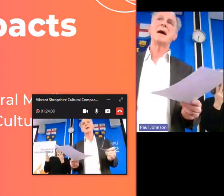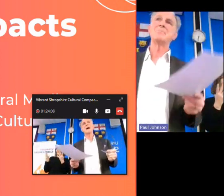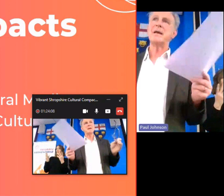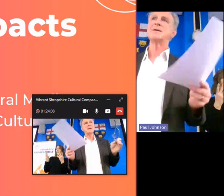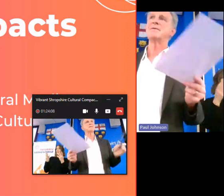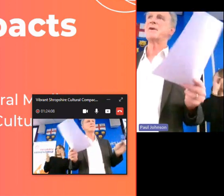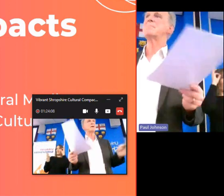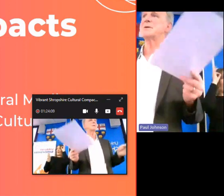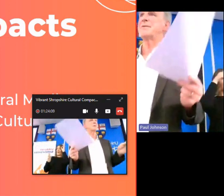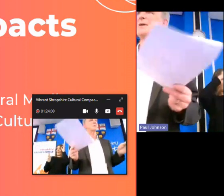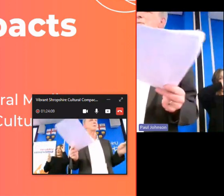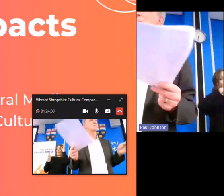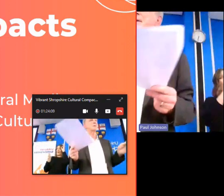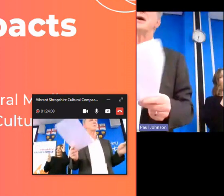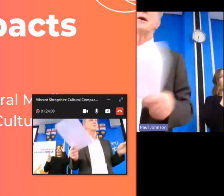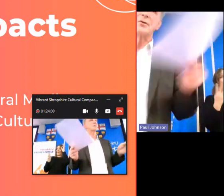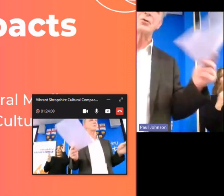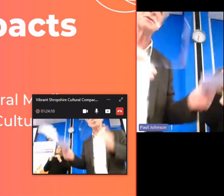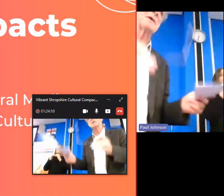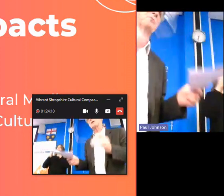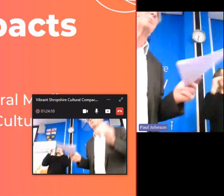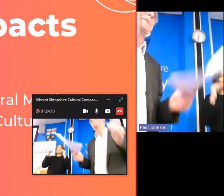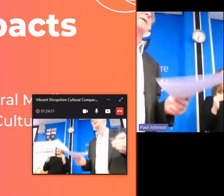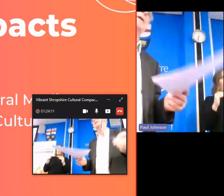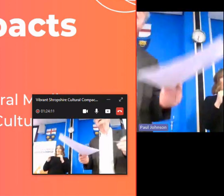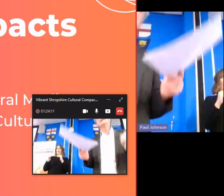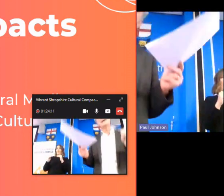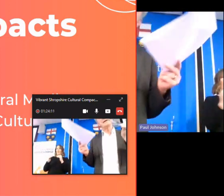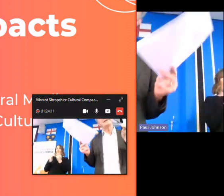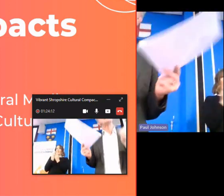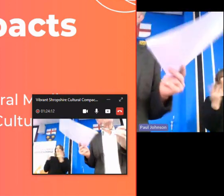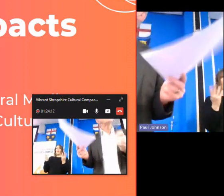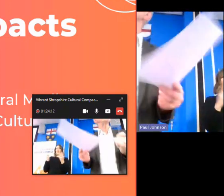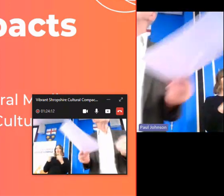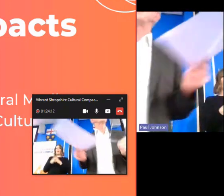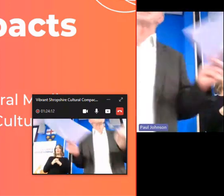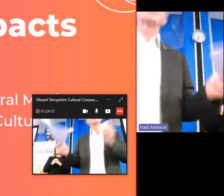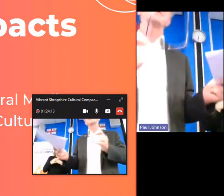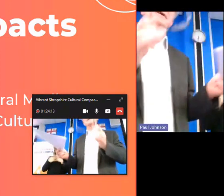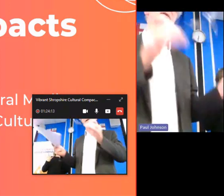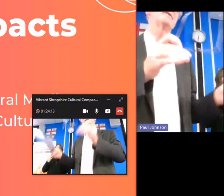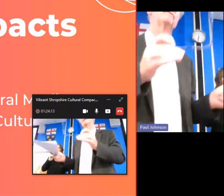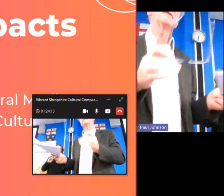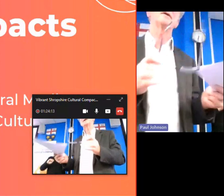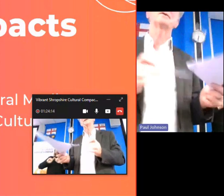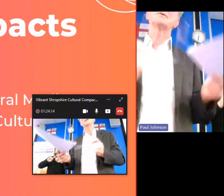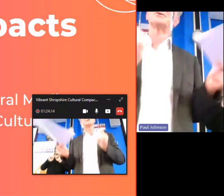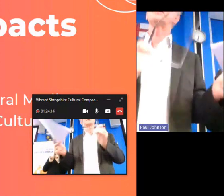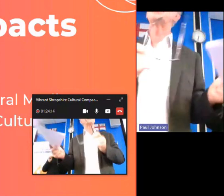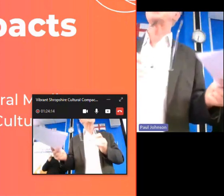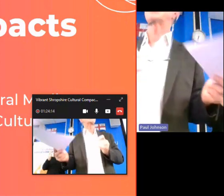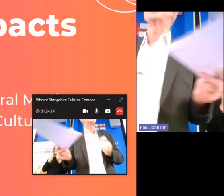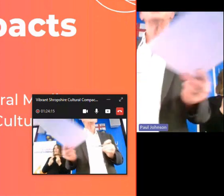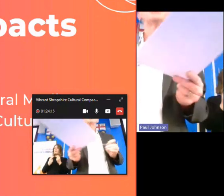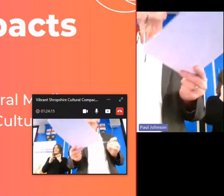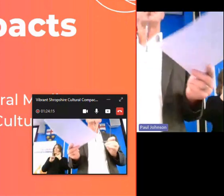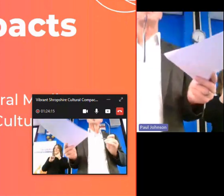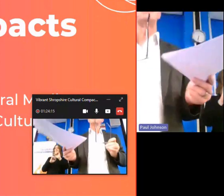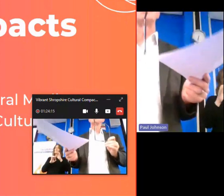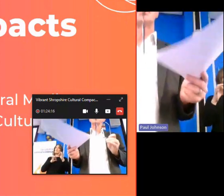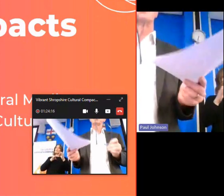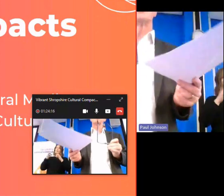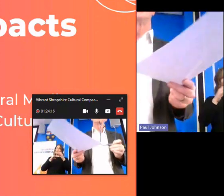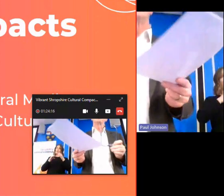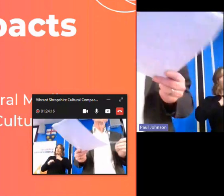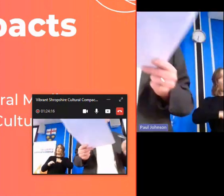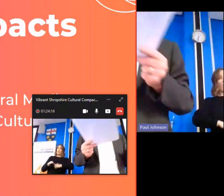um and plays a very much of an equal part of course they will be uh different in the sense that they have uh got strategic uh